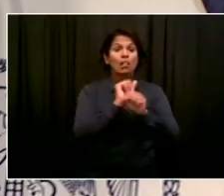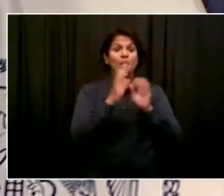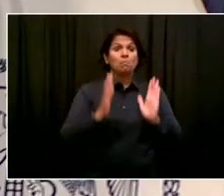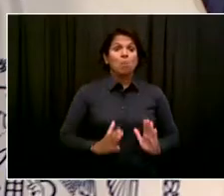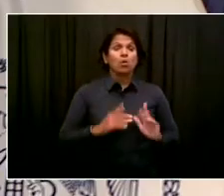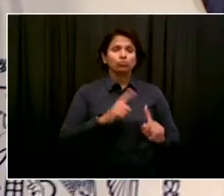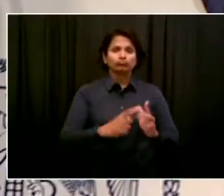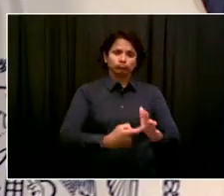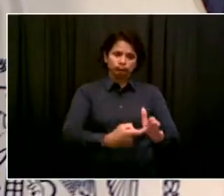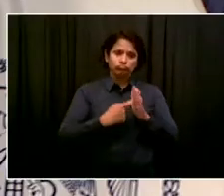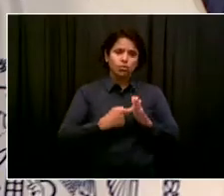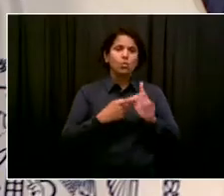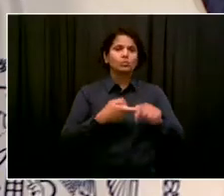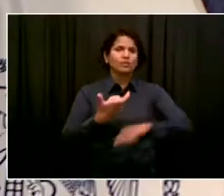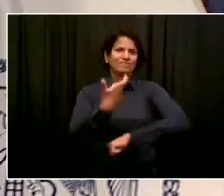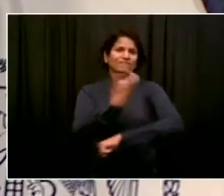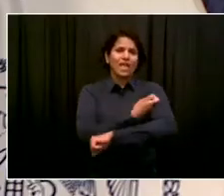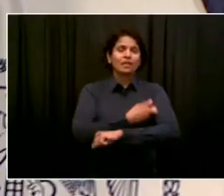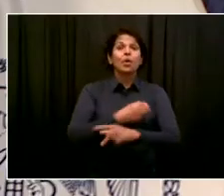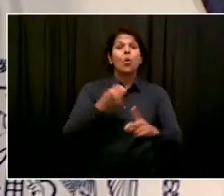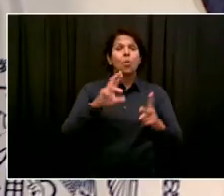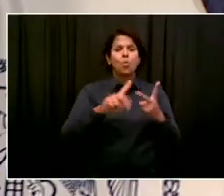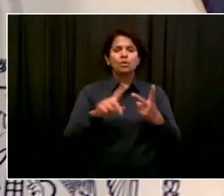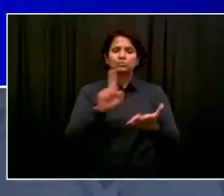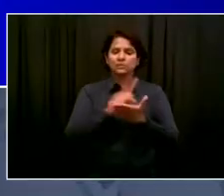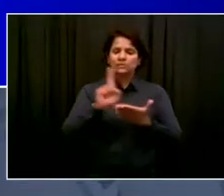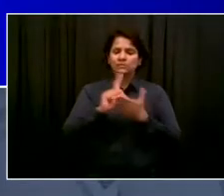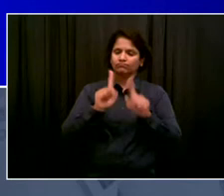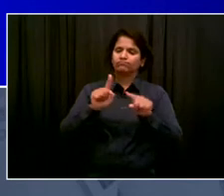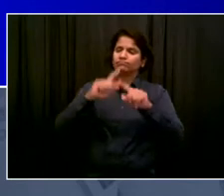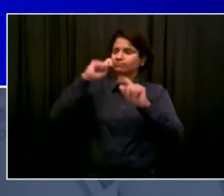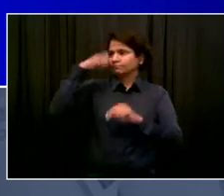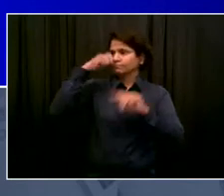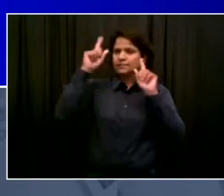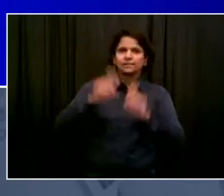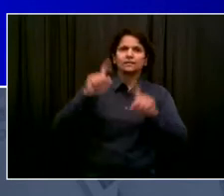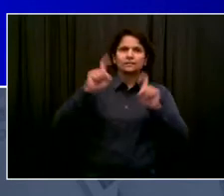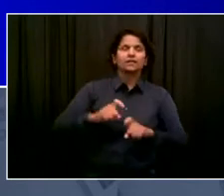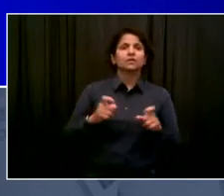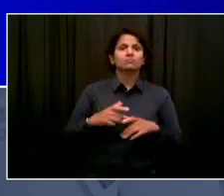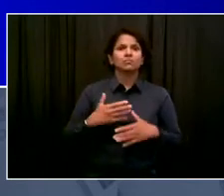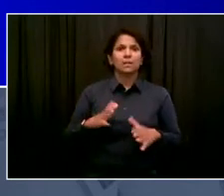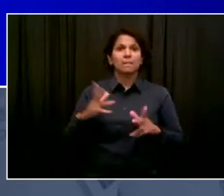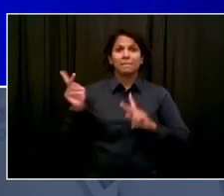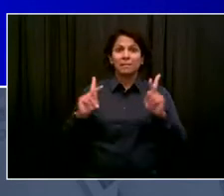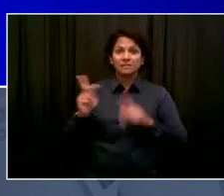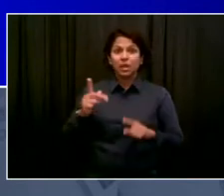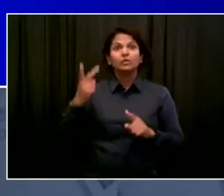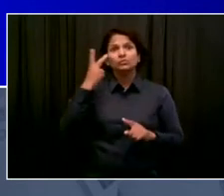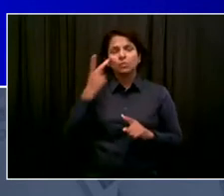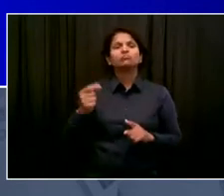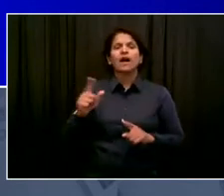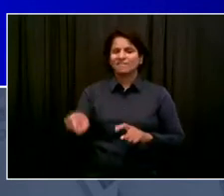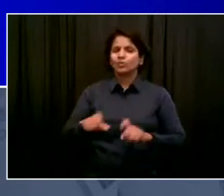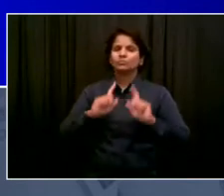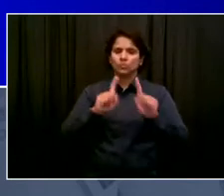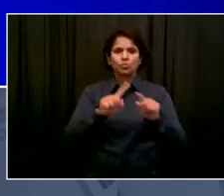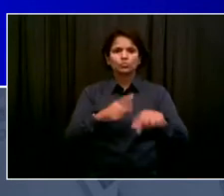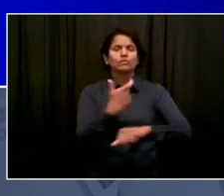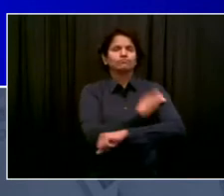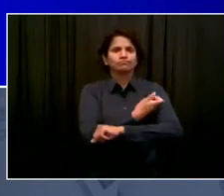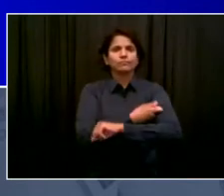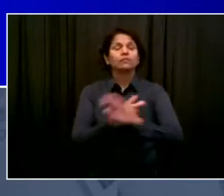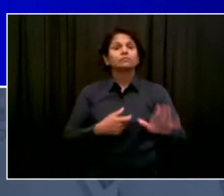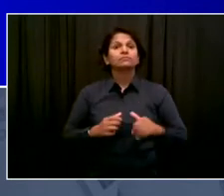incentive that New York City started, was picked up immediately by the federal government. That's great. We want to see these